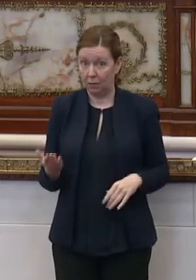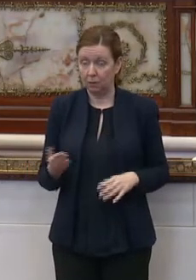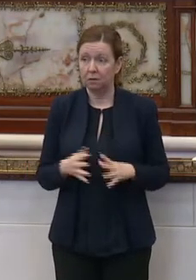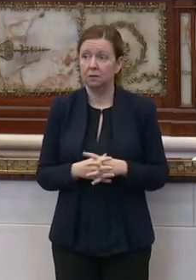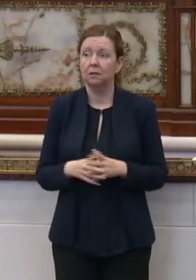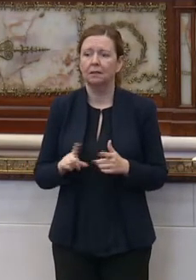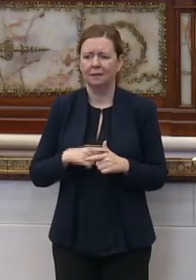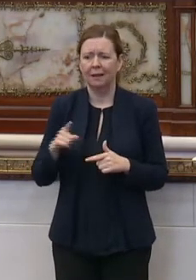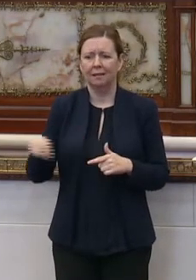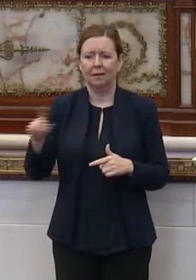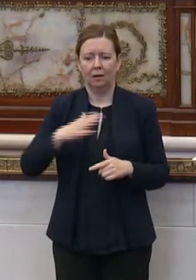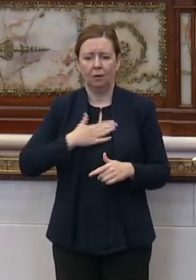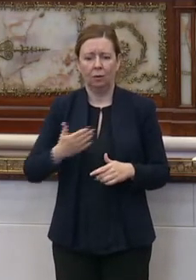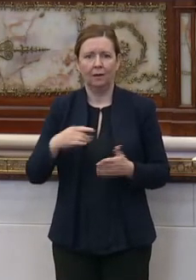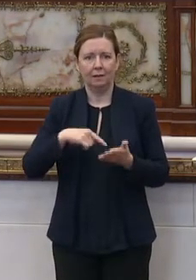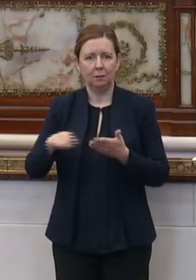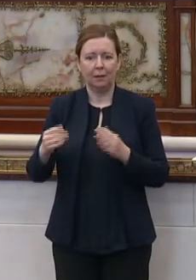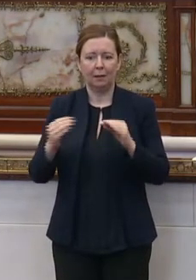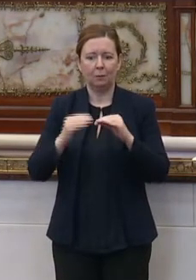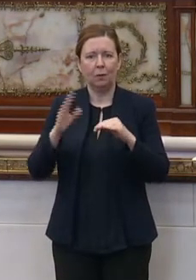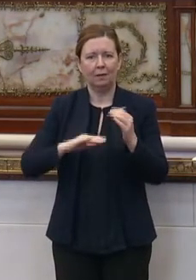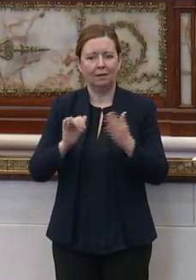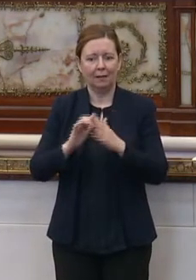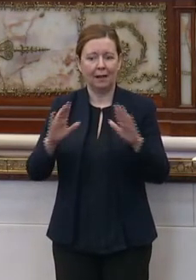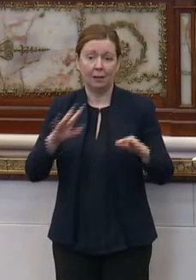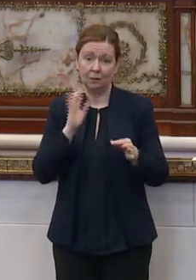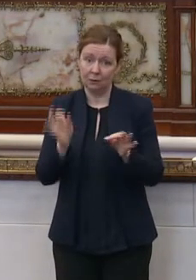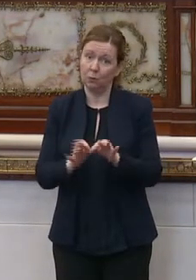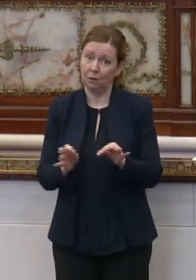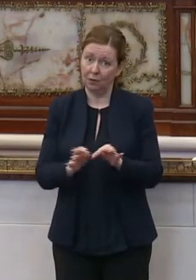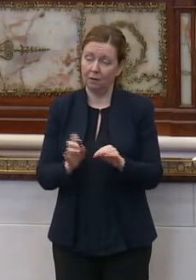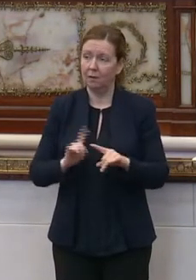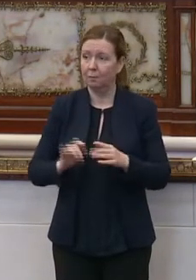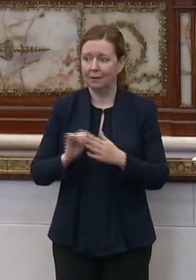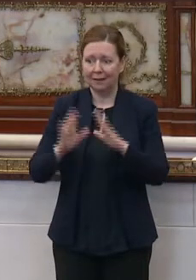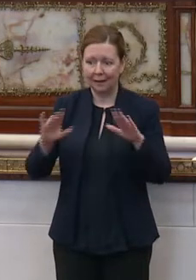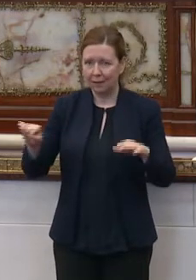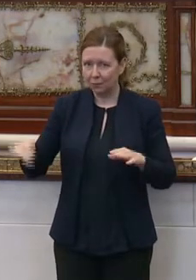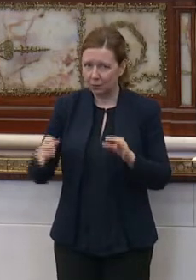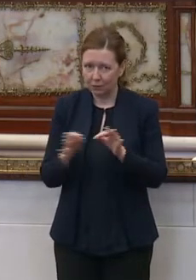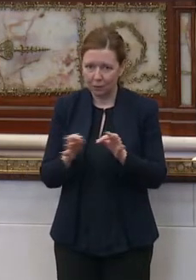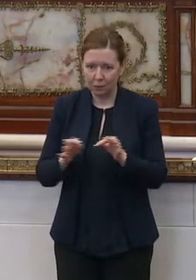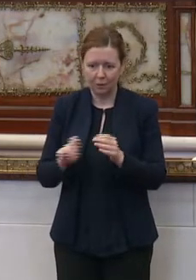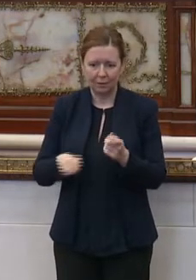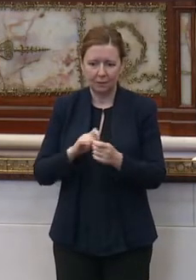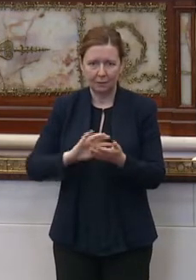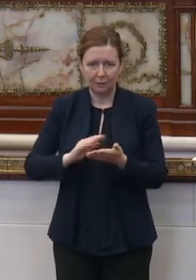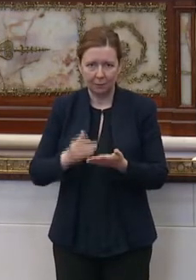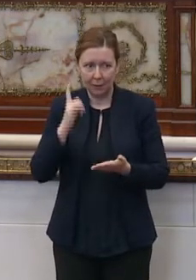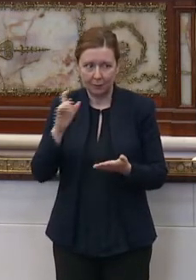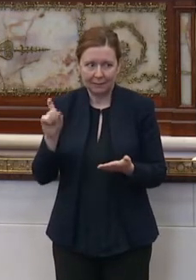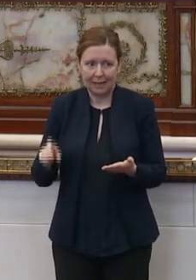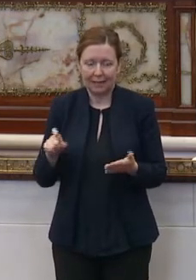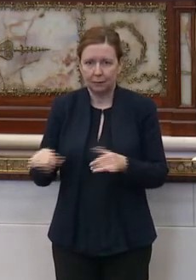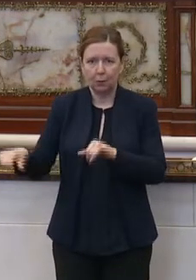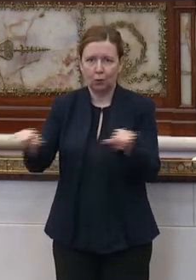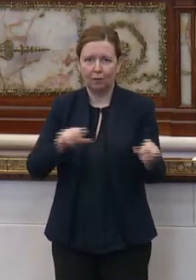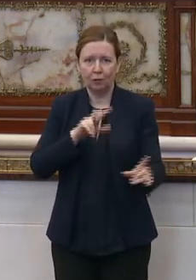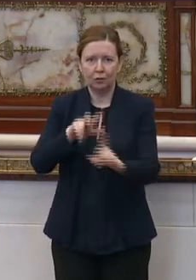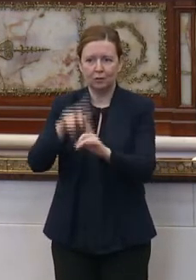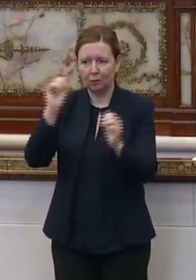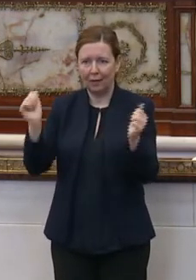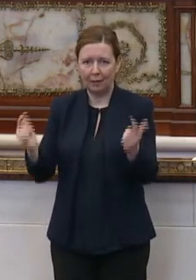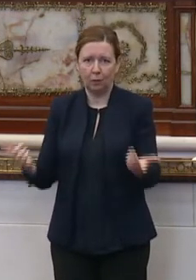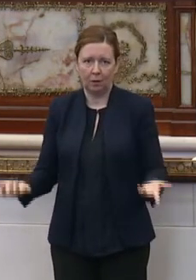then they are willing to pay more than that house is worth. But that house is only worth a certain amount because it has to be universal to